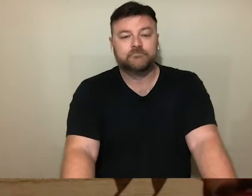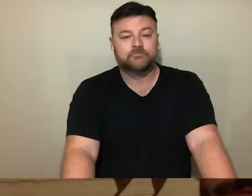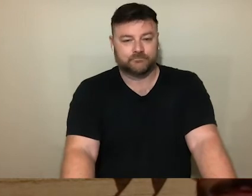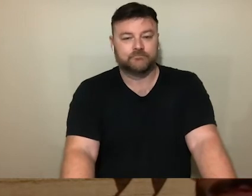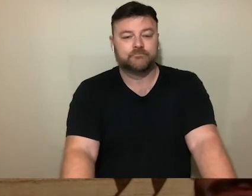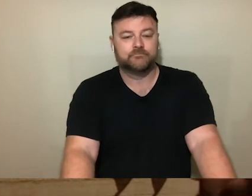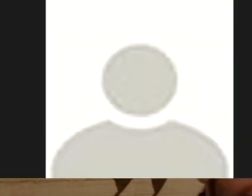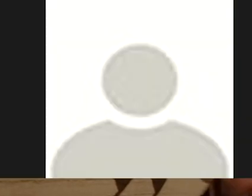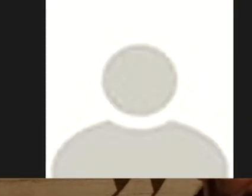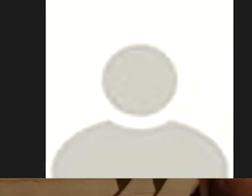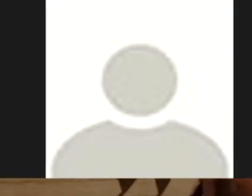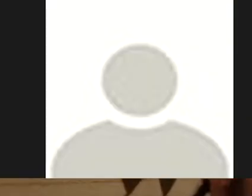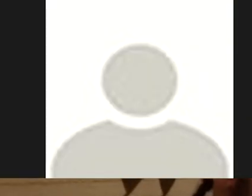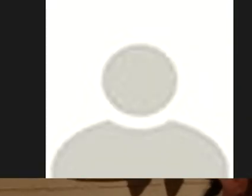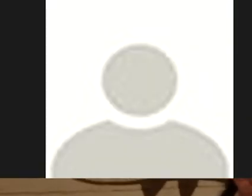Thank you, Jan-Maria.